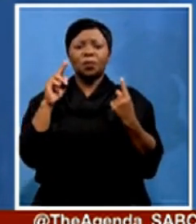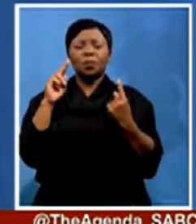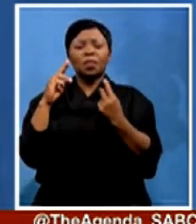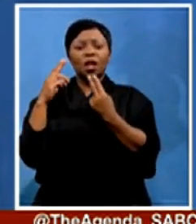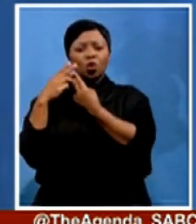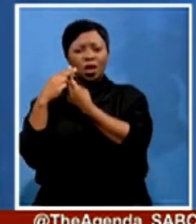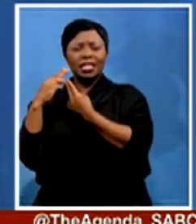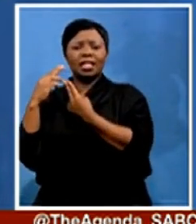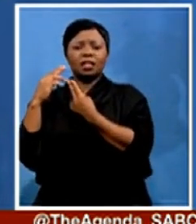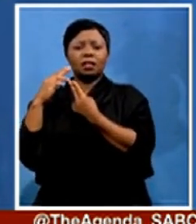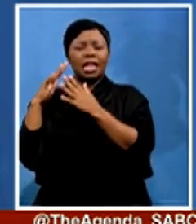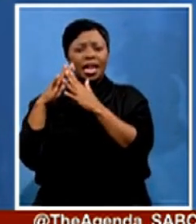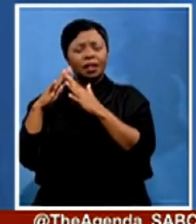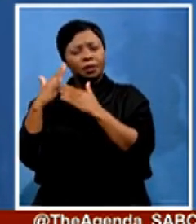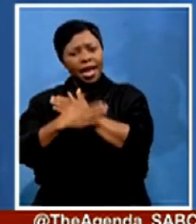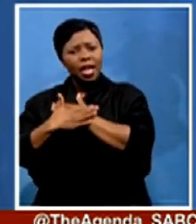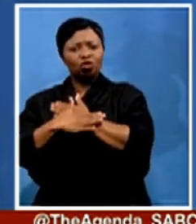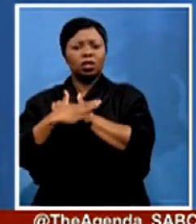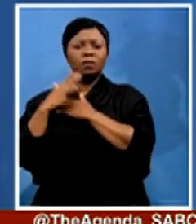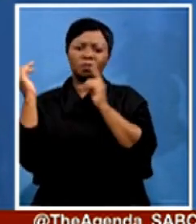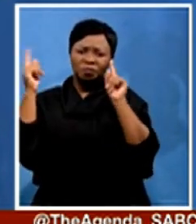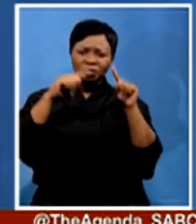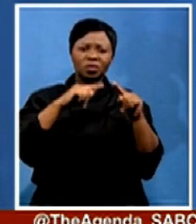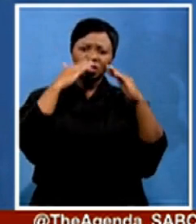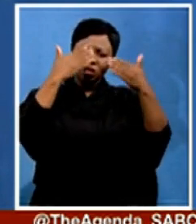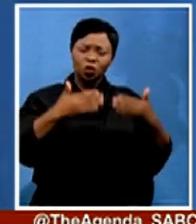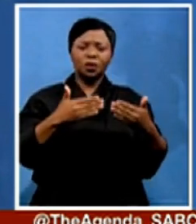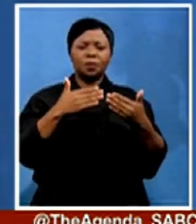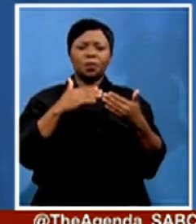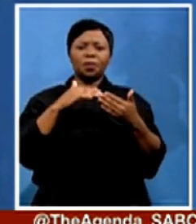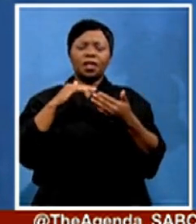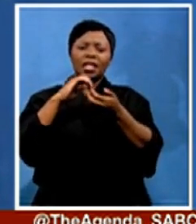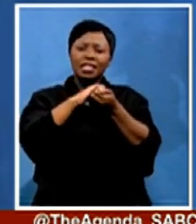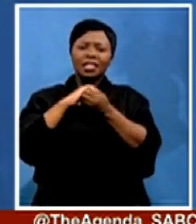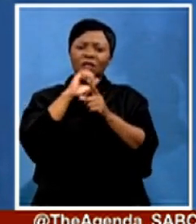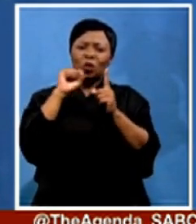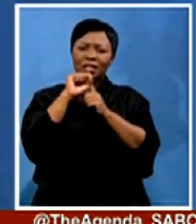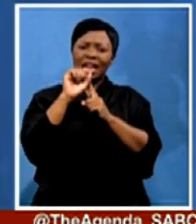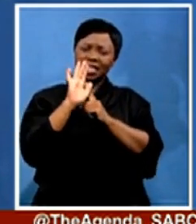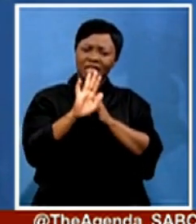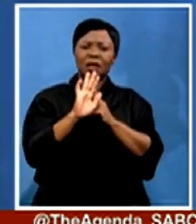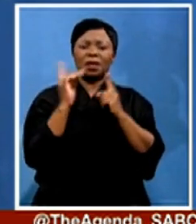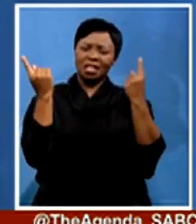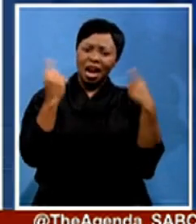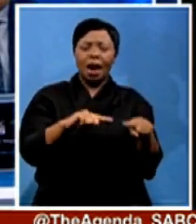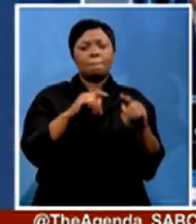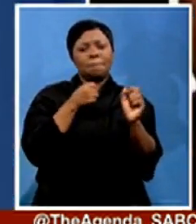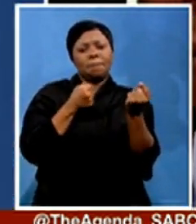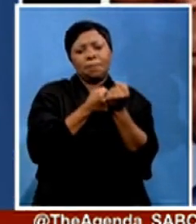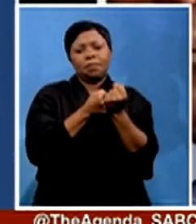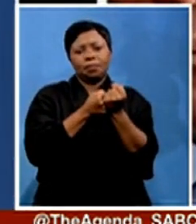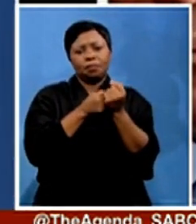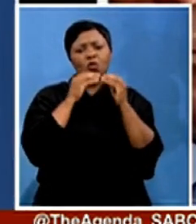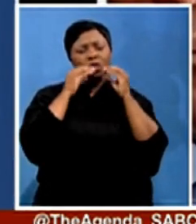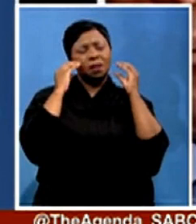expertise they have. The civil society, everybody must come in and assist Mozambique. I just want to move on to